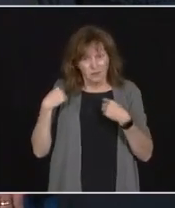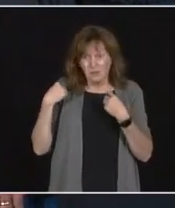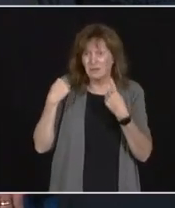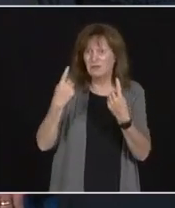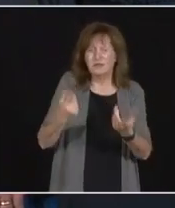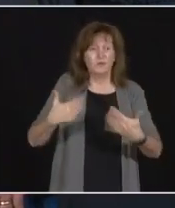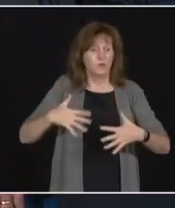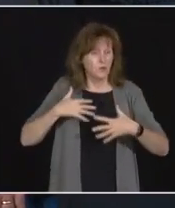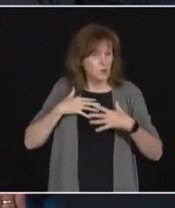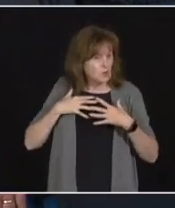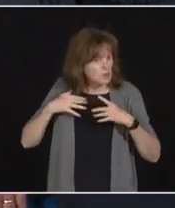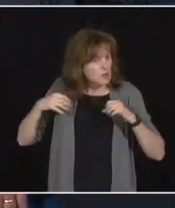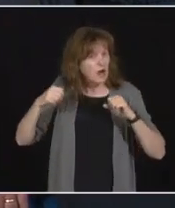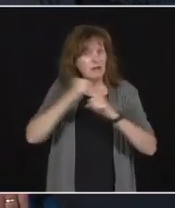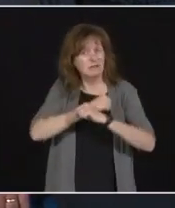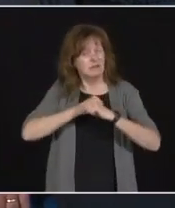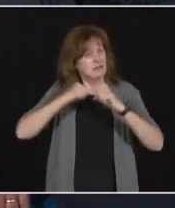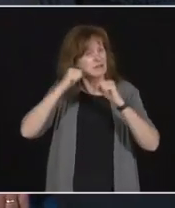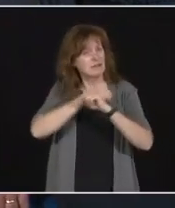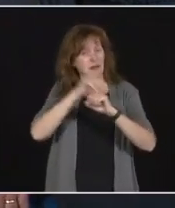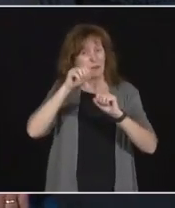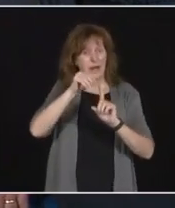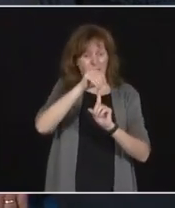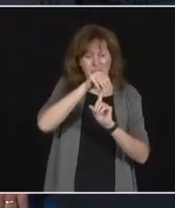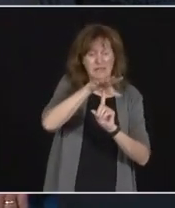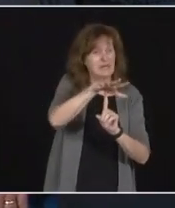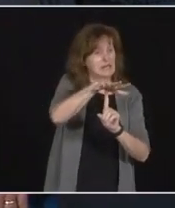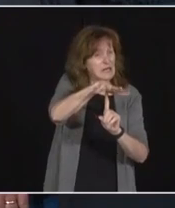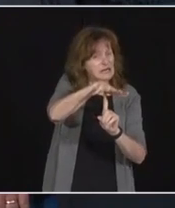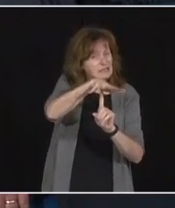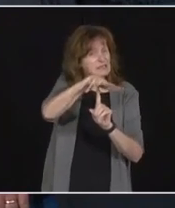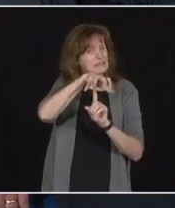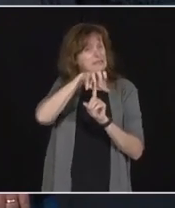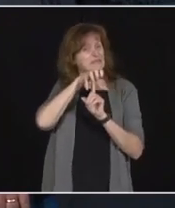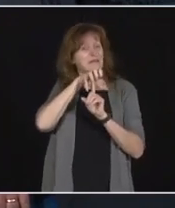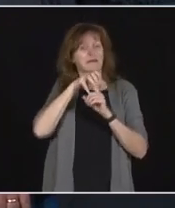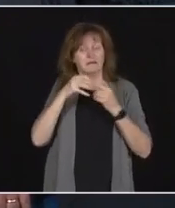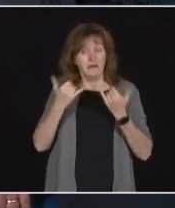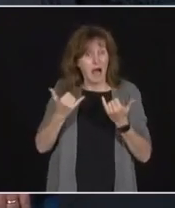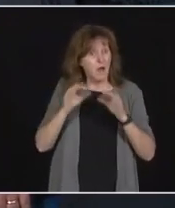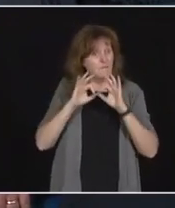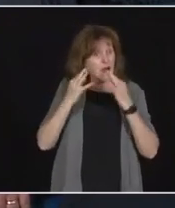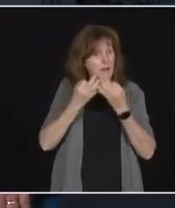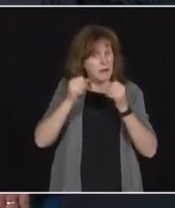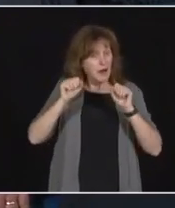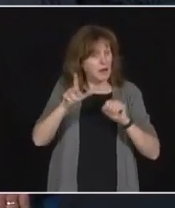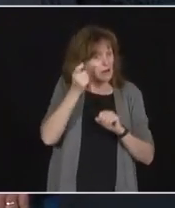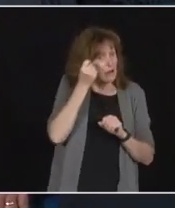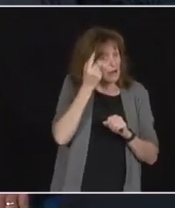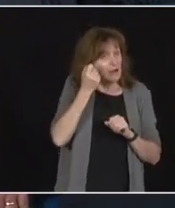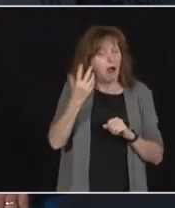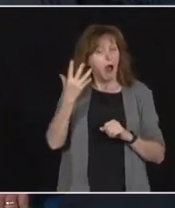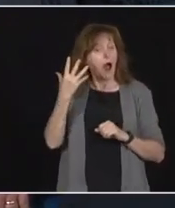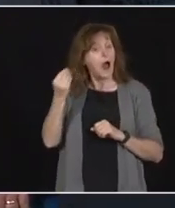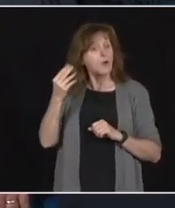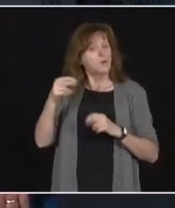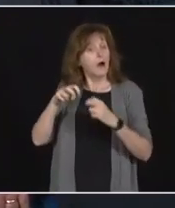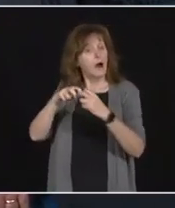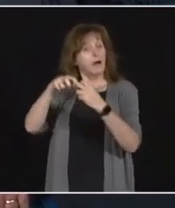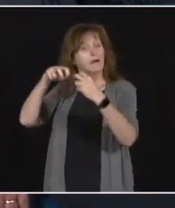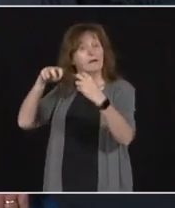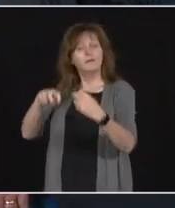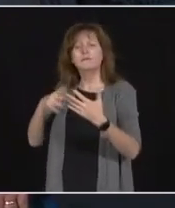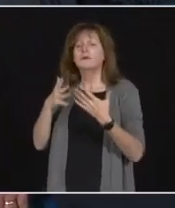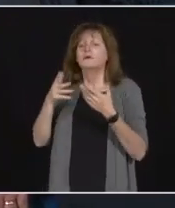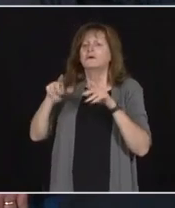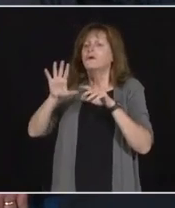Ontario will soon be able to have their visits outdoors with their loved ones in congregate care settings. Loved